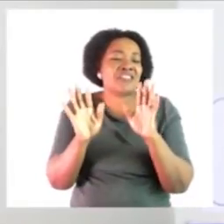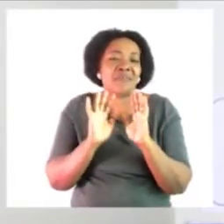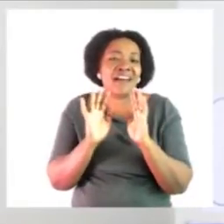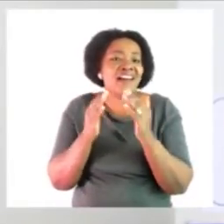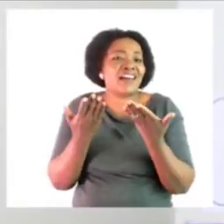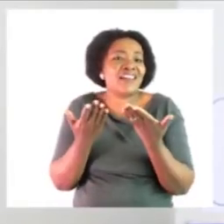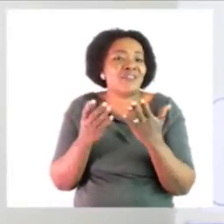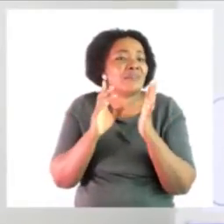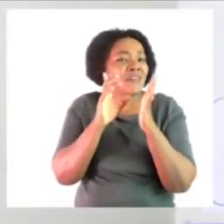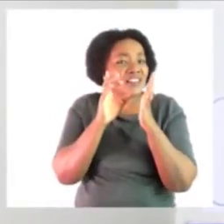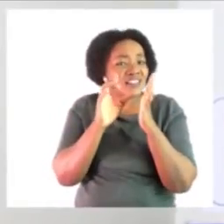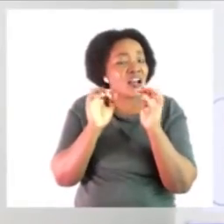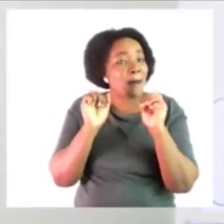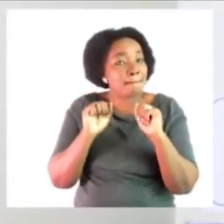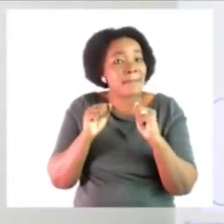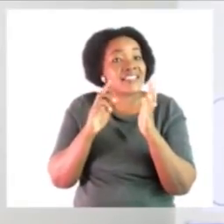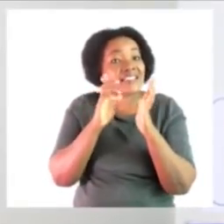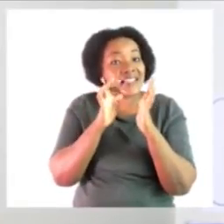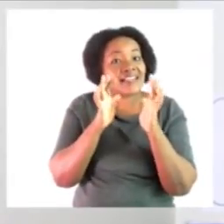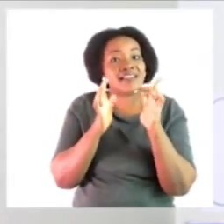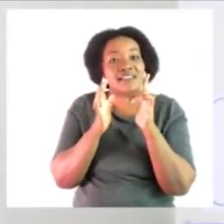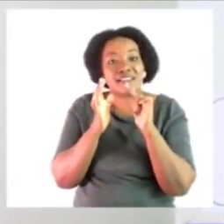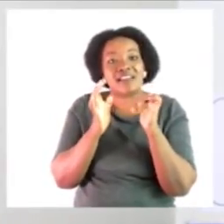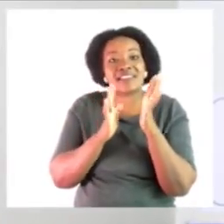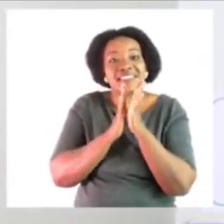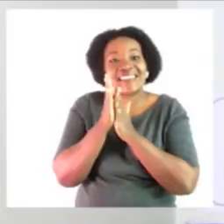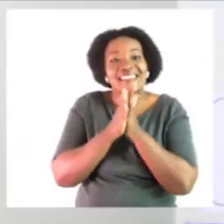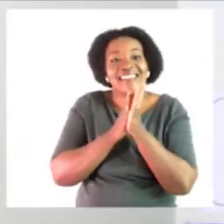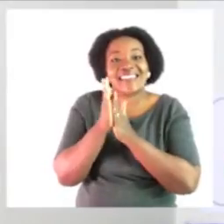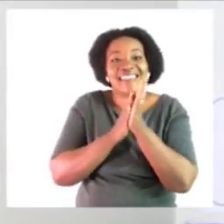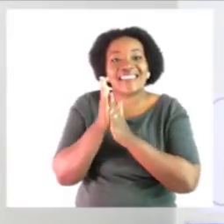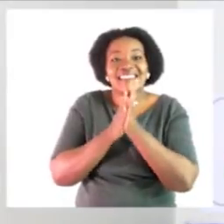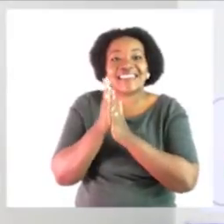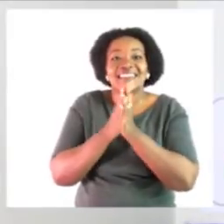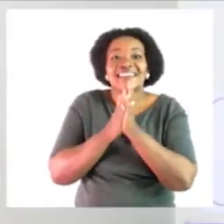always make sure to sanitize your hands